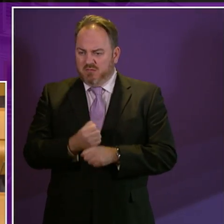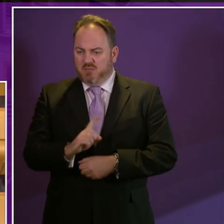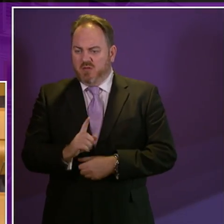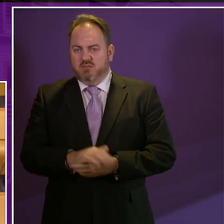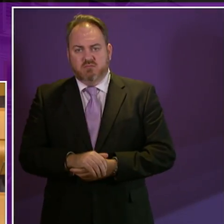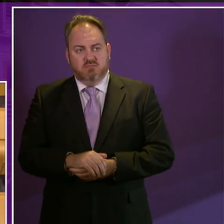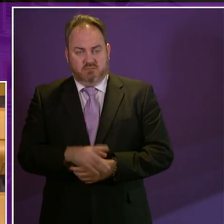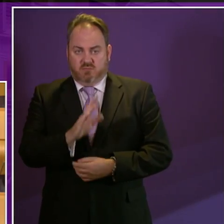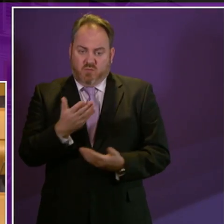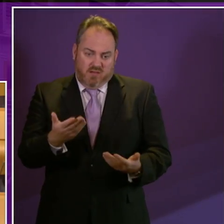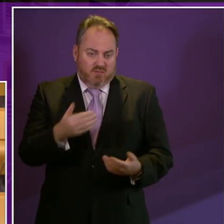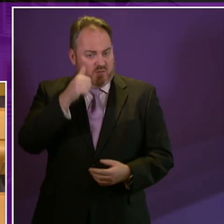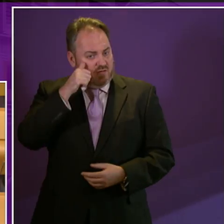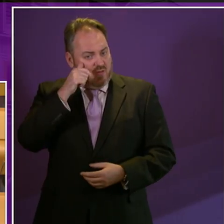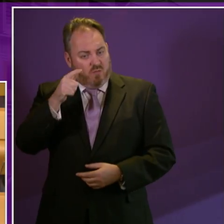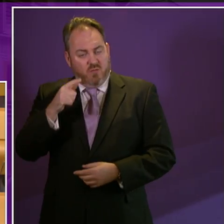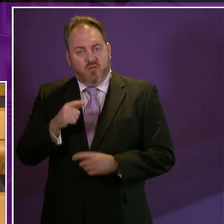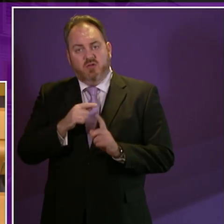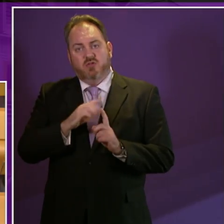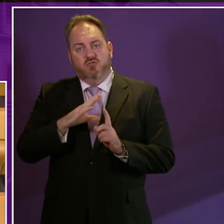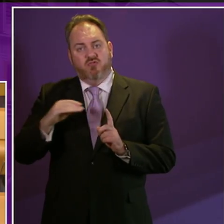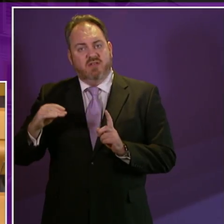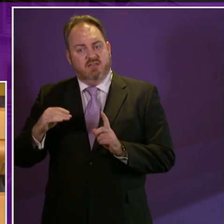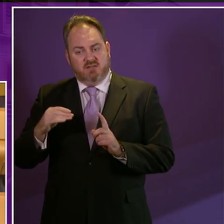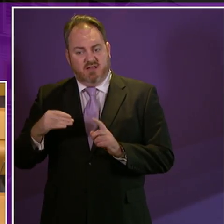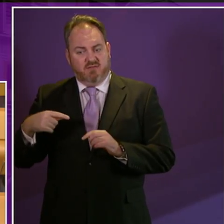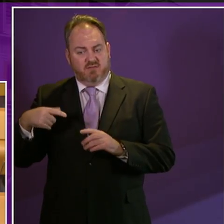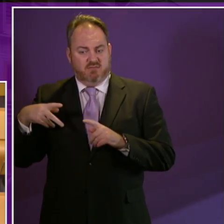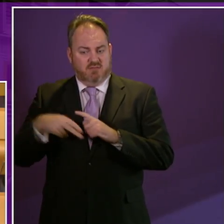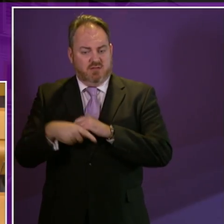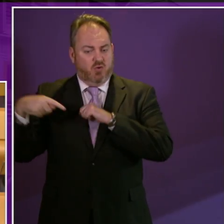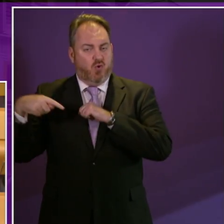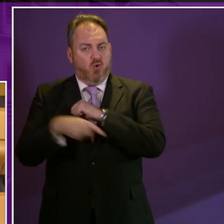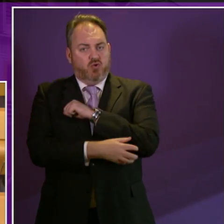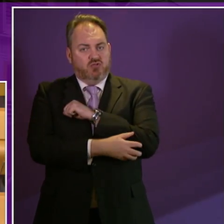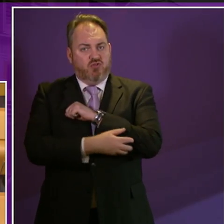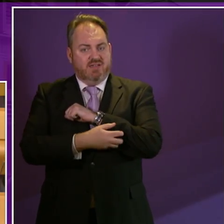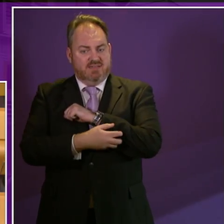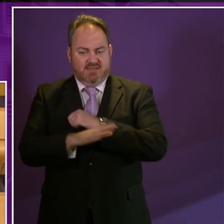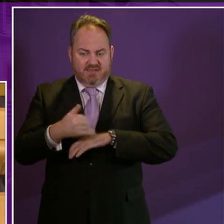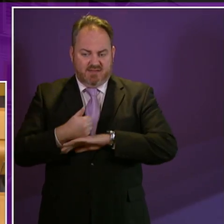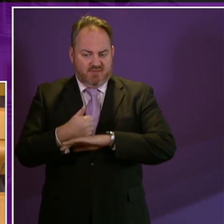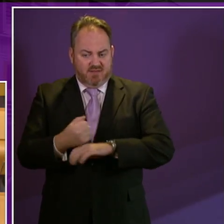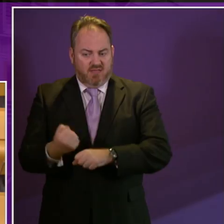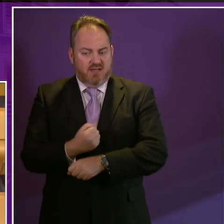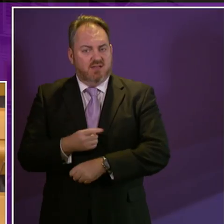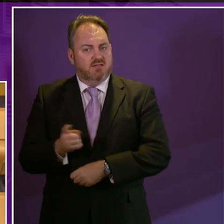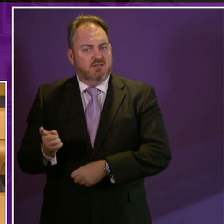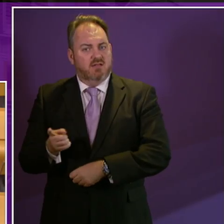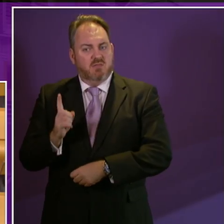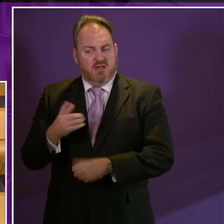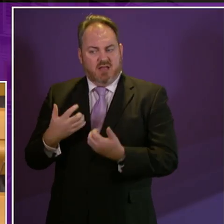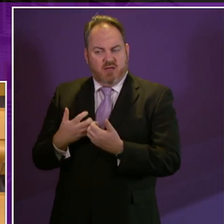austerity Tories and here what will the Scottish parliament do and should we use the powers to invest in these